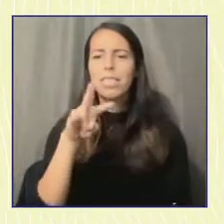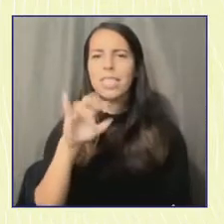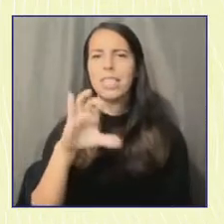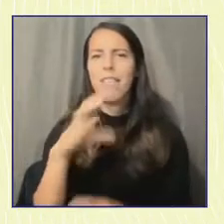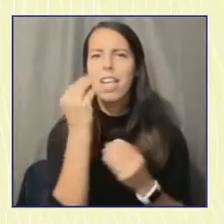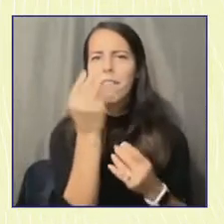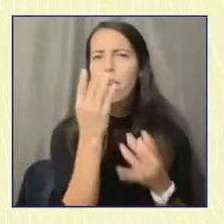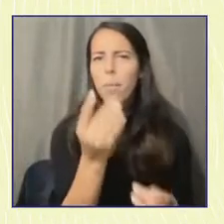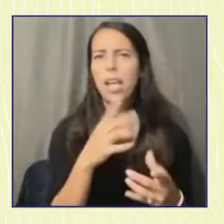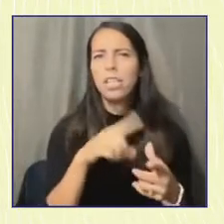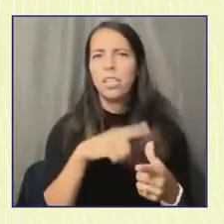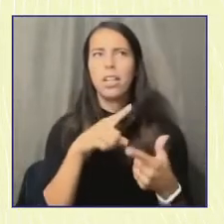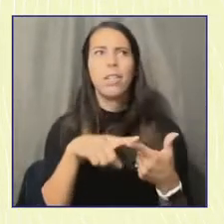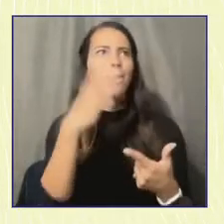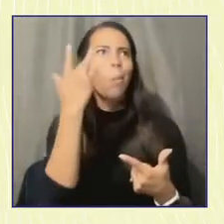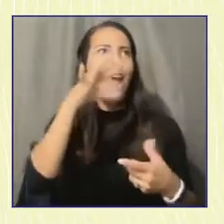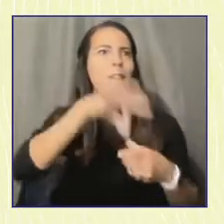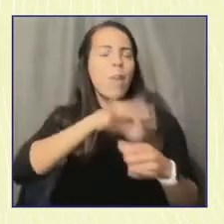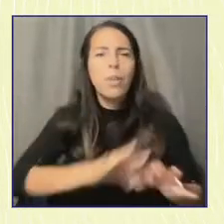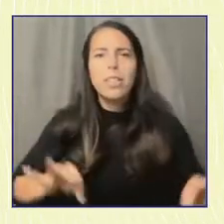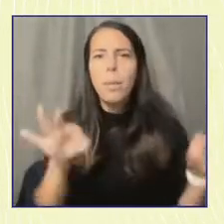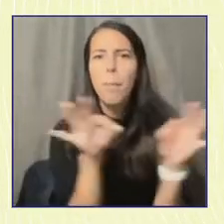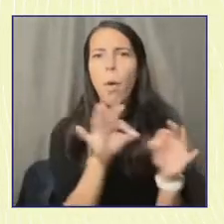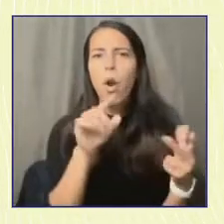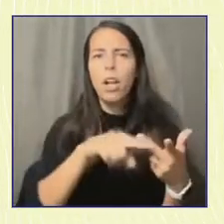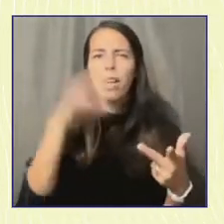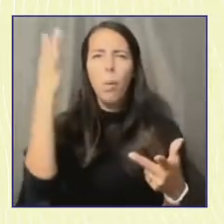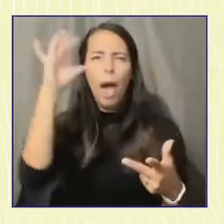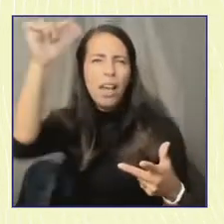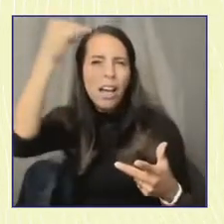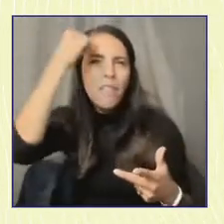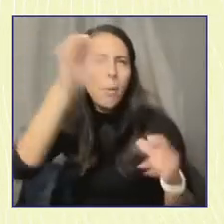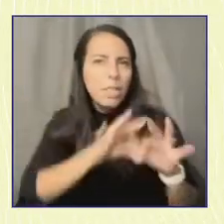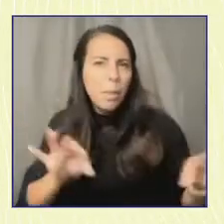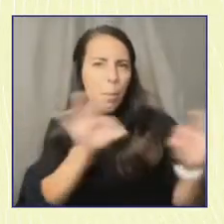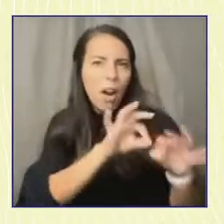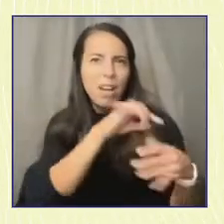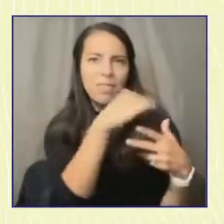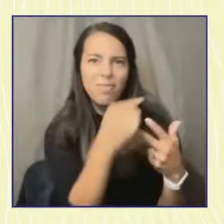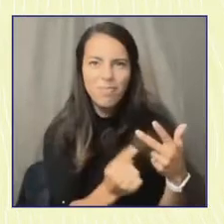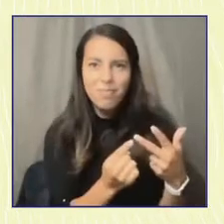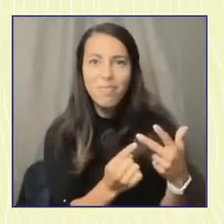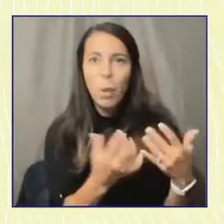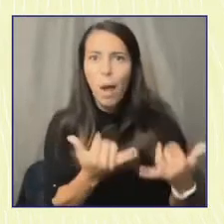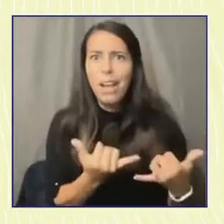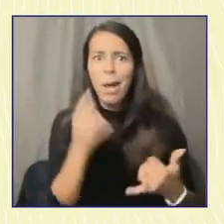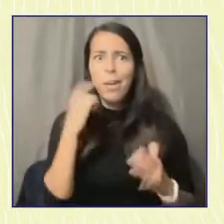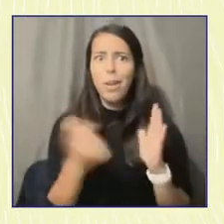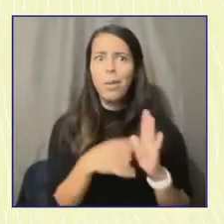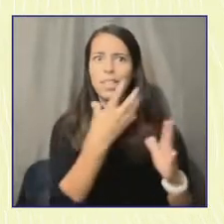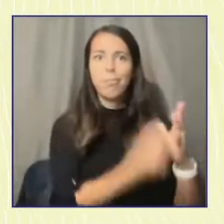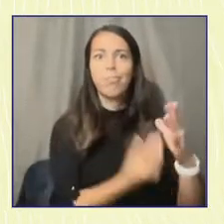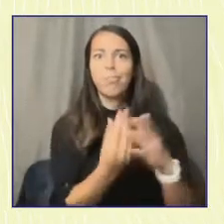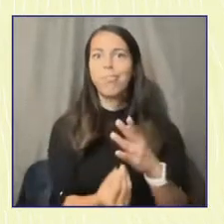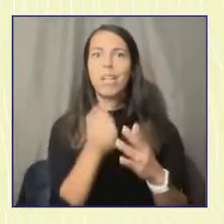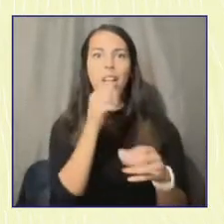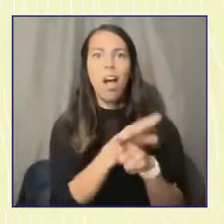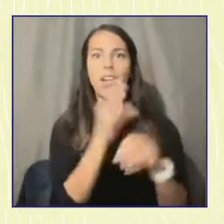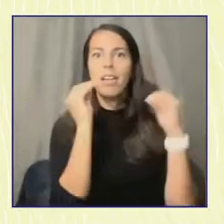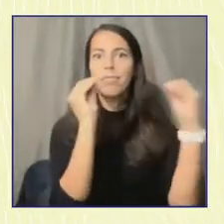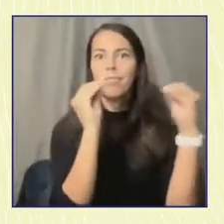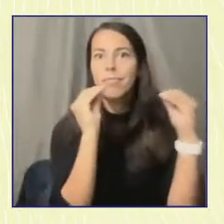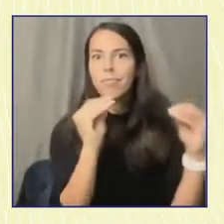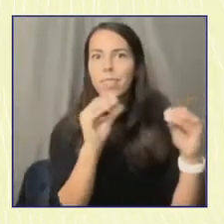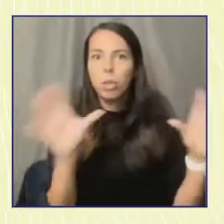is vital. Those are the gaps I see right now. Not enough work being done to engage and activate young